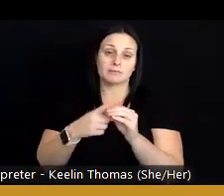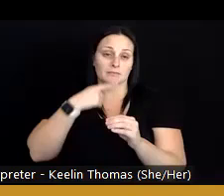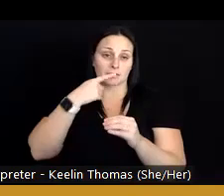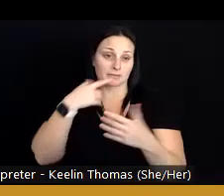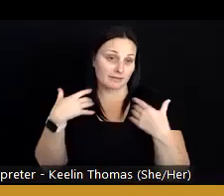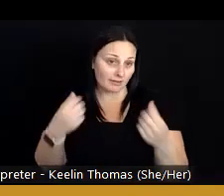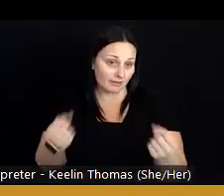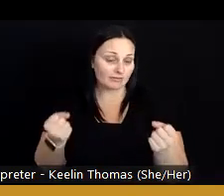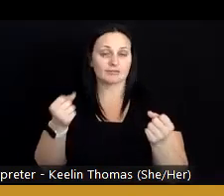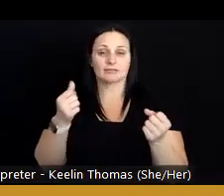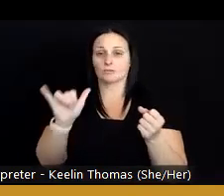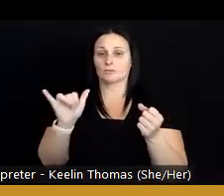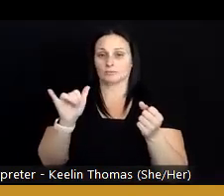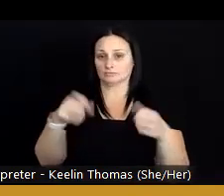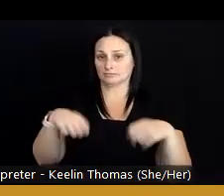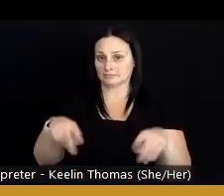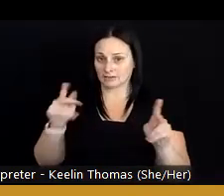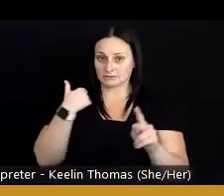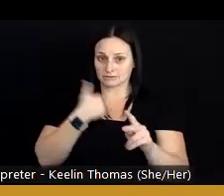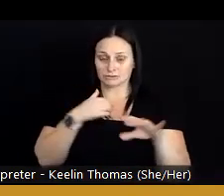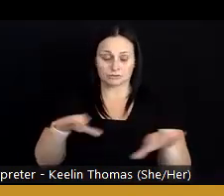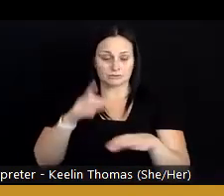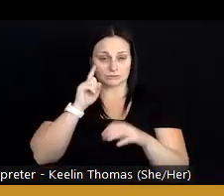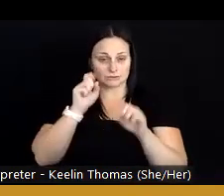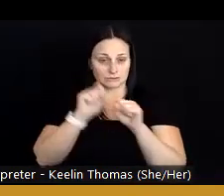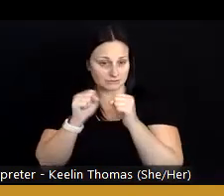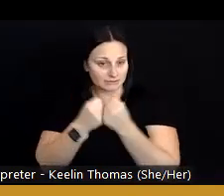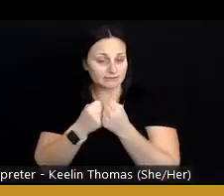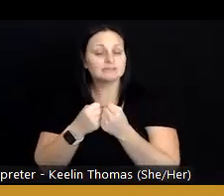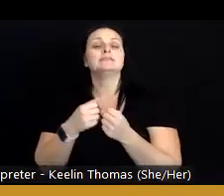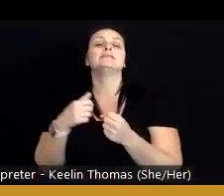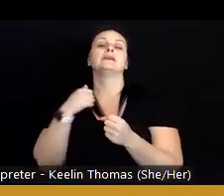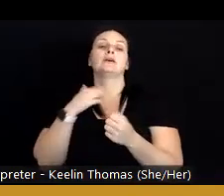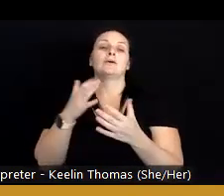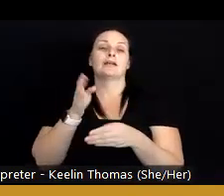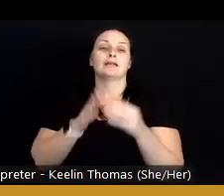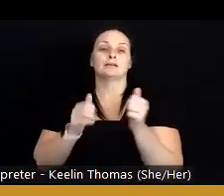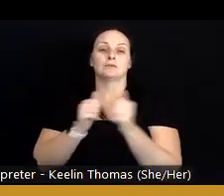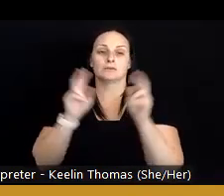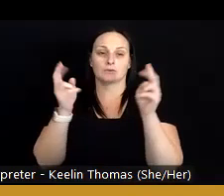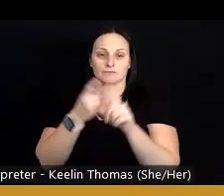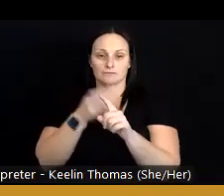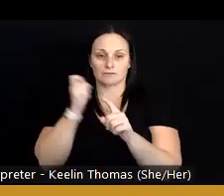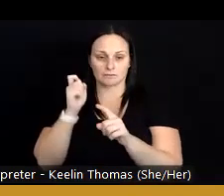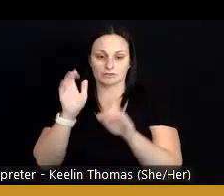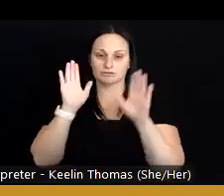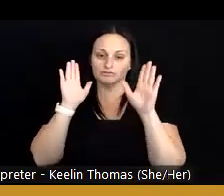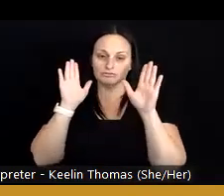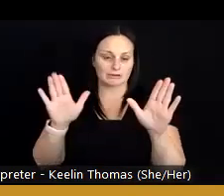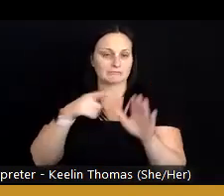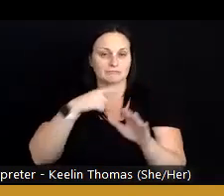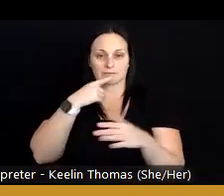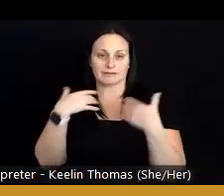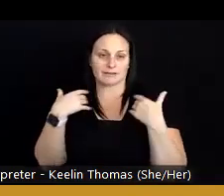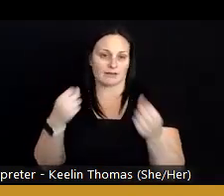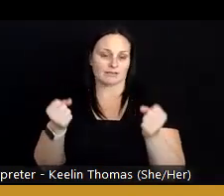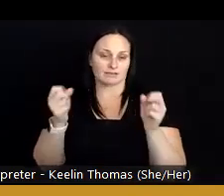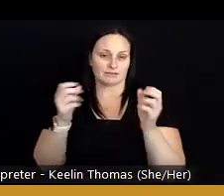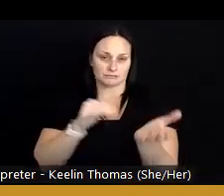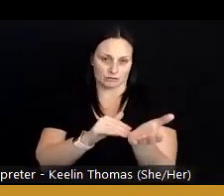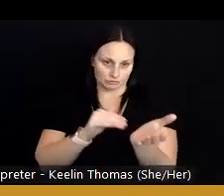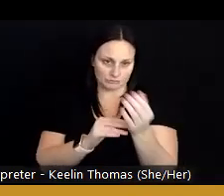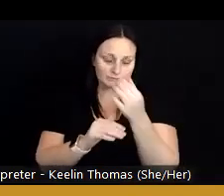health and what it allows us to do for society. And I just want to end with this quote from a great public health physician